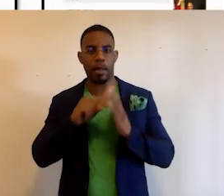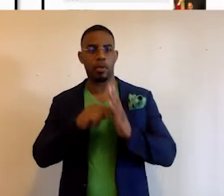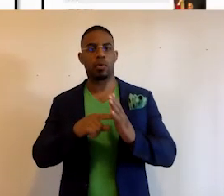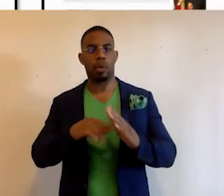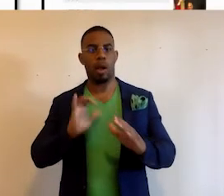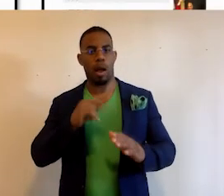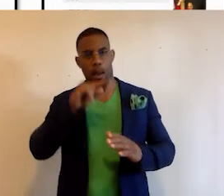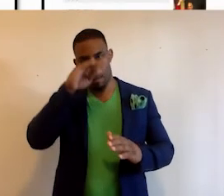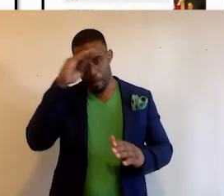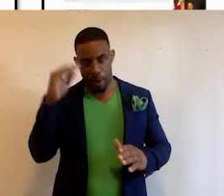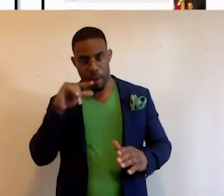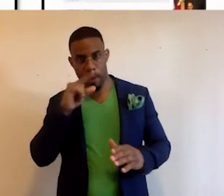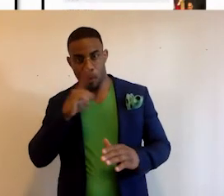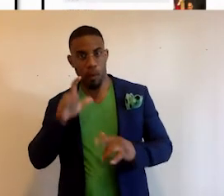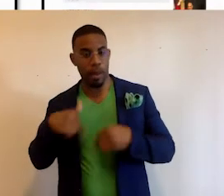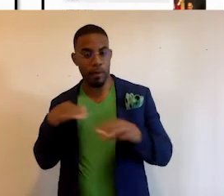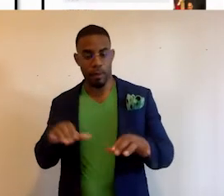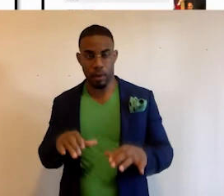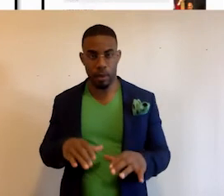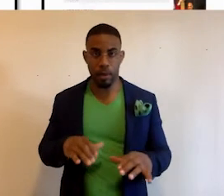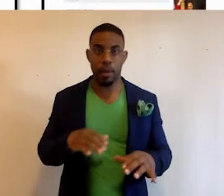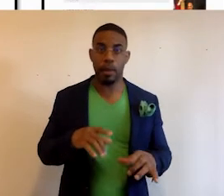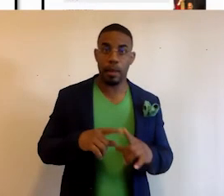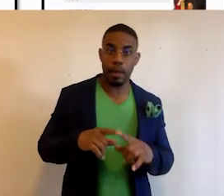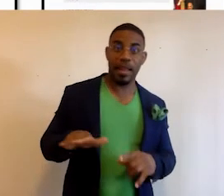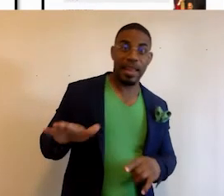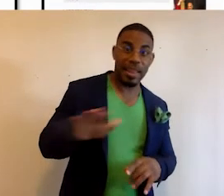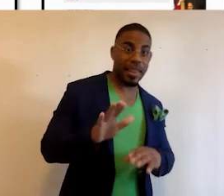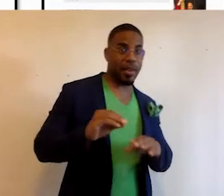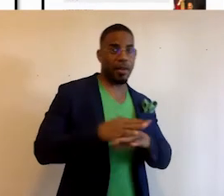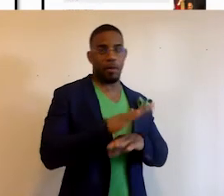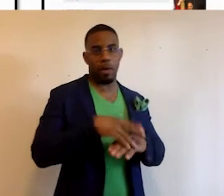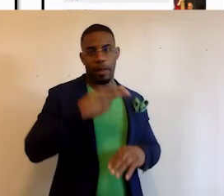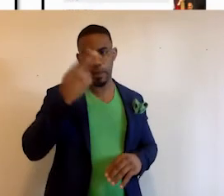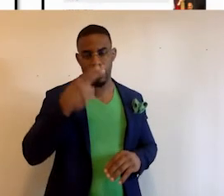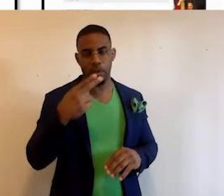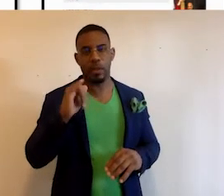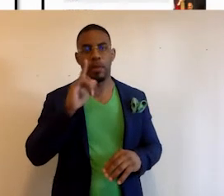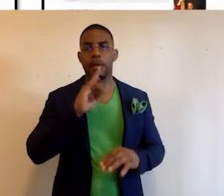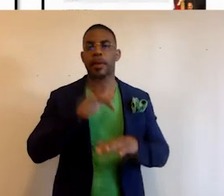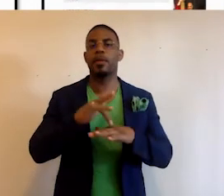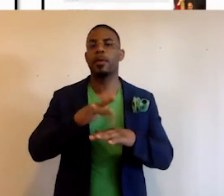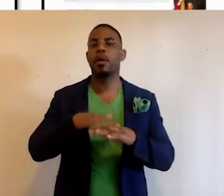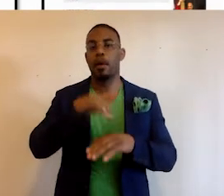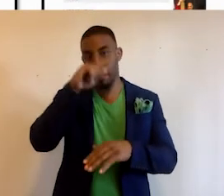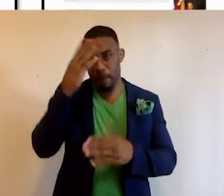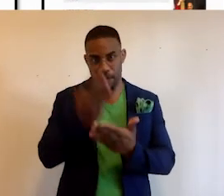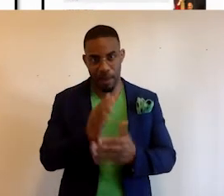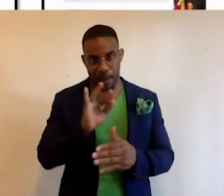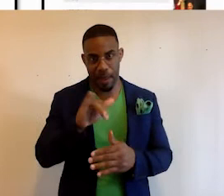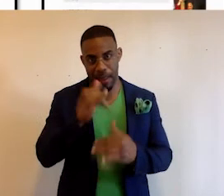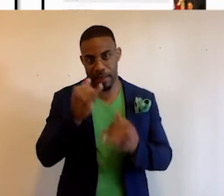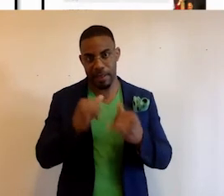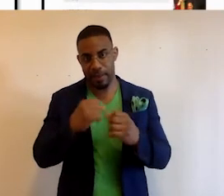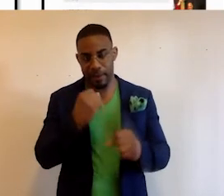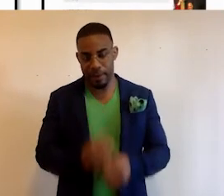our black Greeks and what they've done and their influence on history that will be available on black facts by the end of the